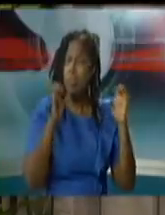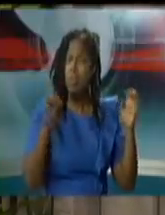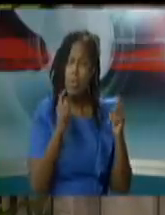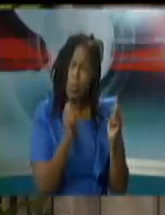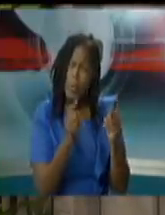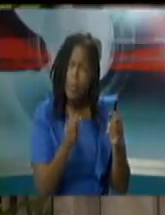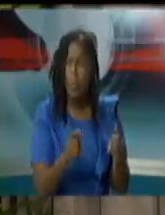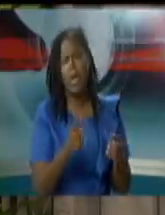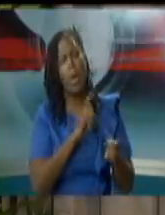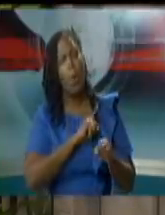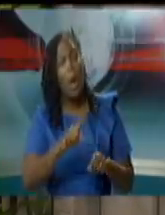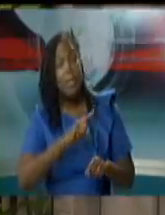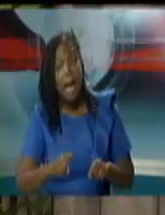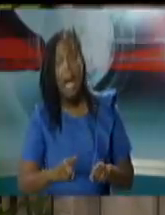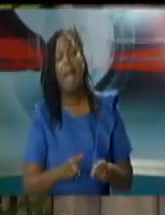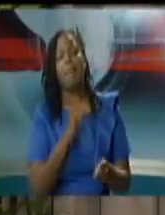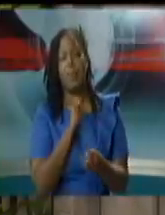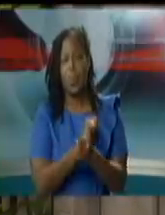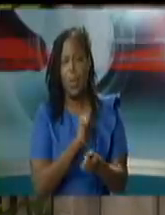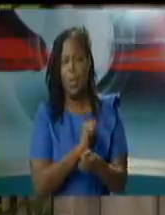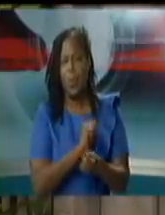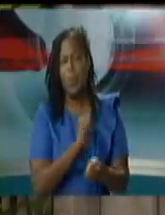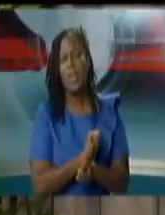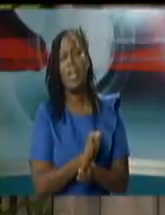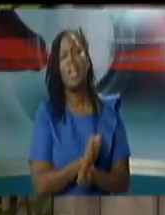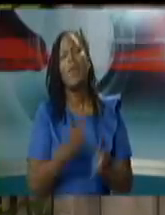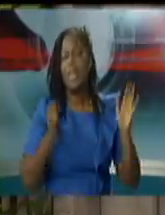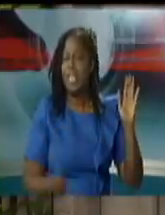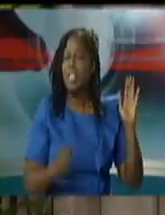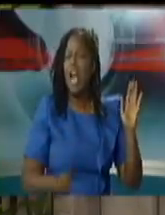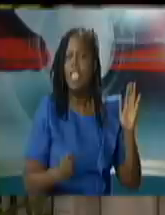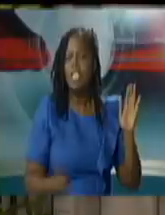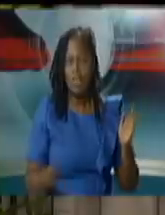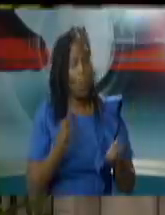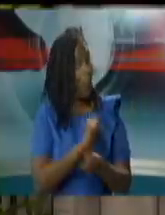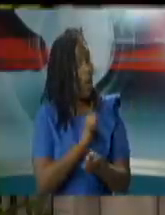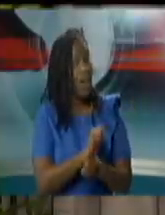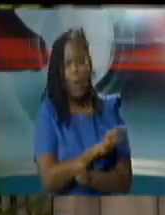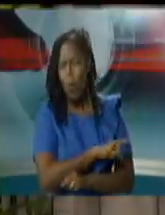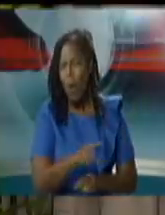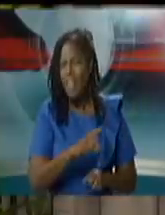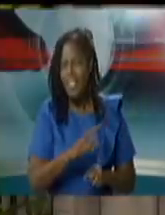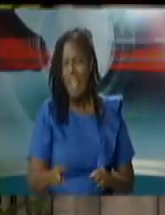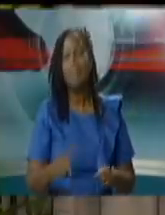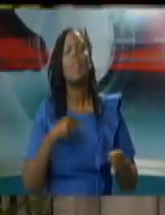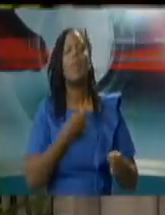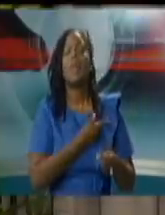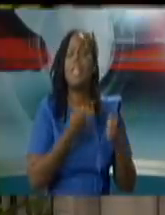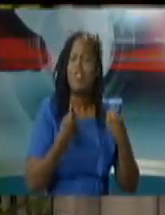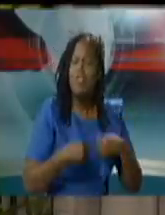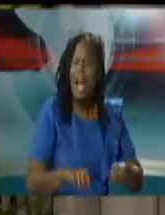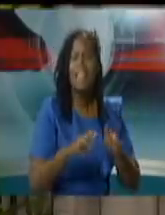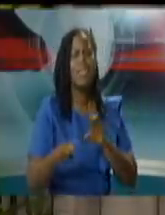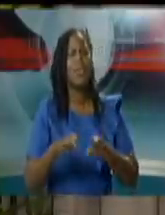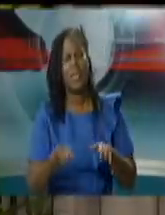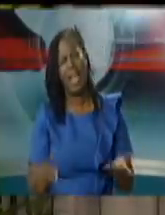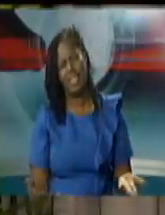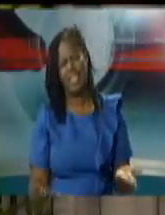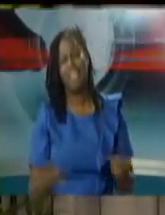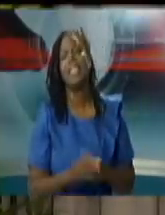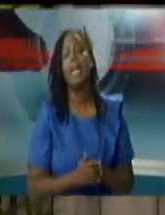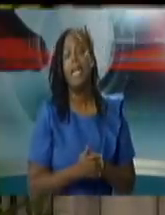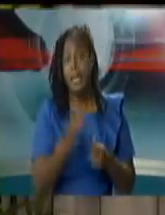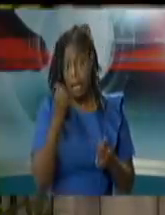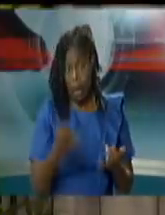to push the area of innovation as it comes to judicial process the ttps similarly you'll recall that minister